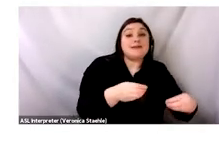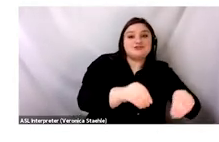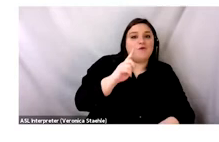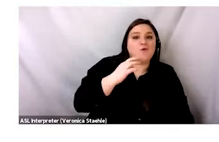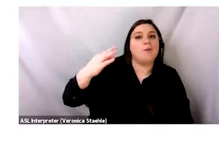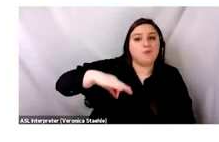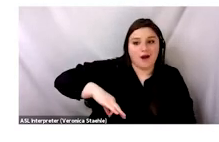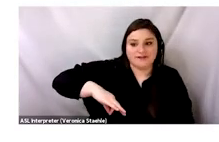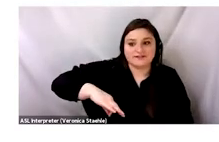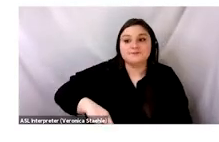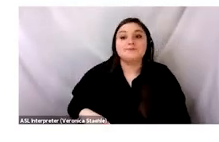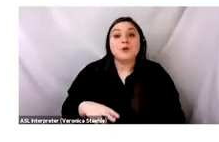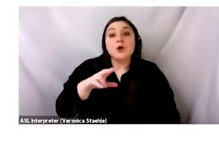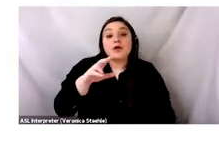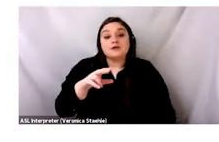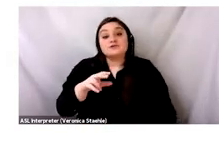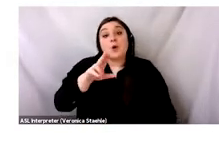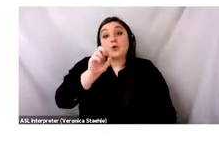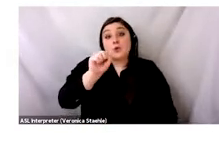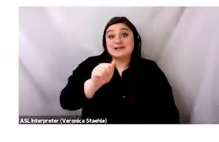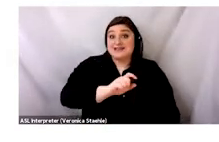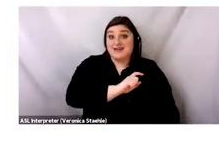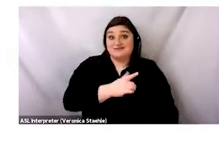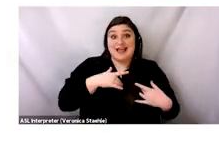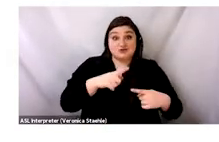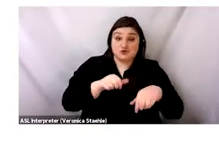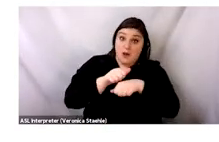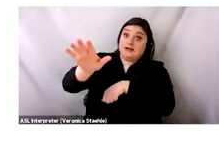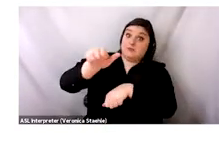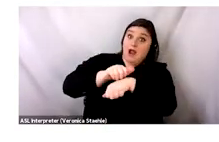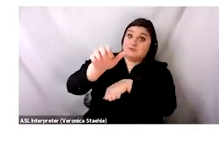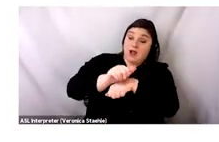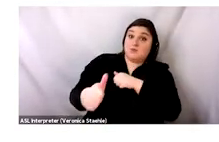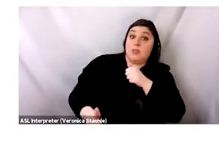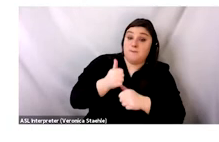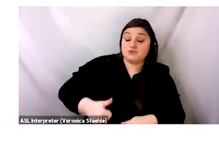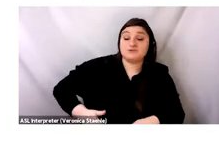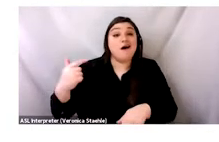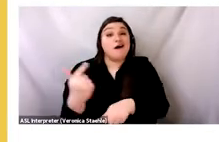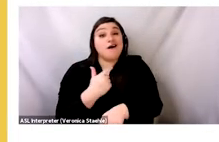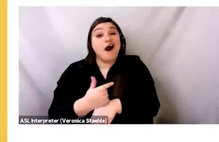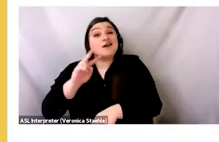The United States is the largest exporter of used clothing, and Ghana is the second largest importer.